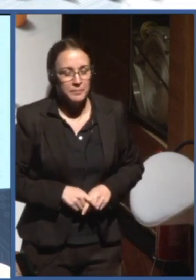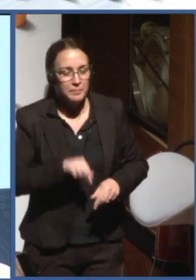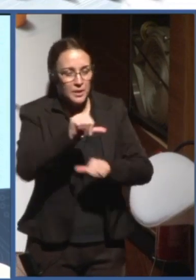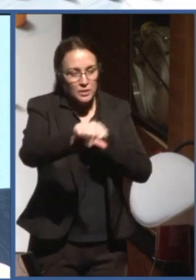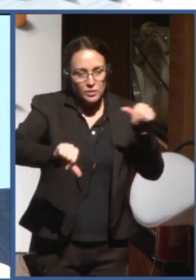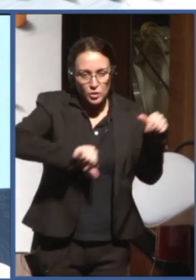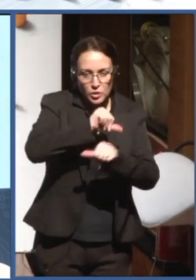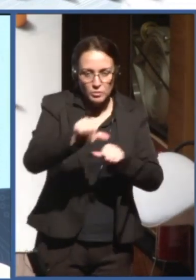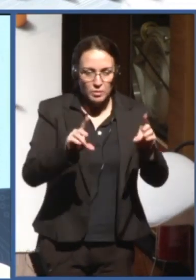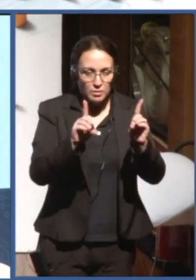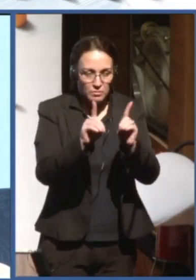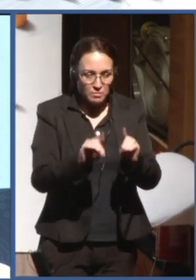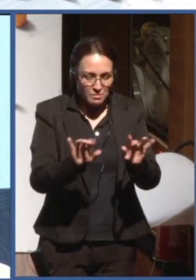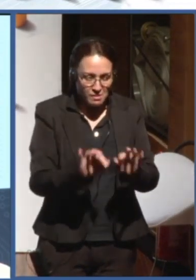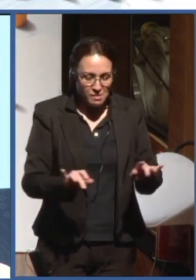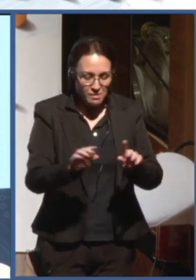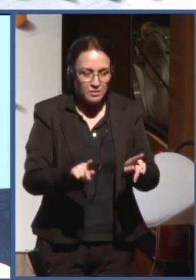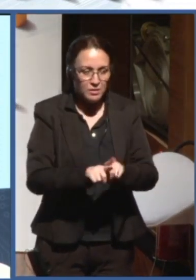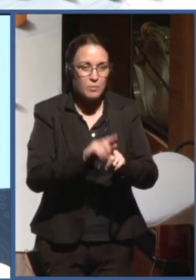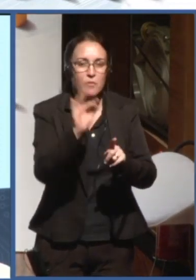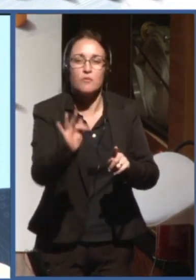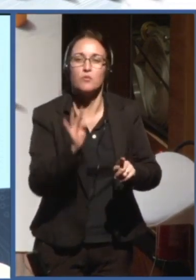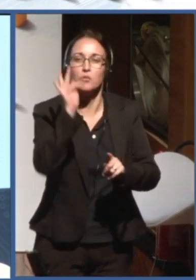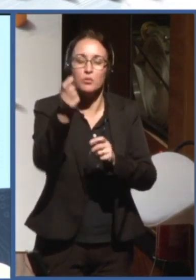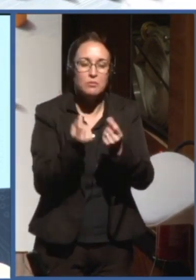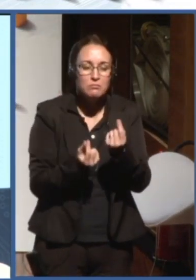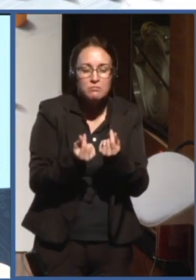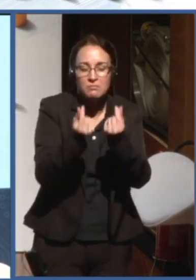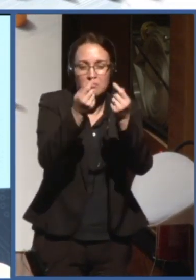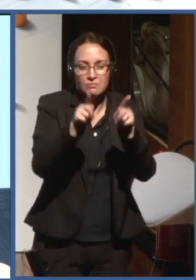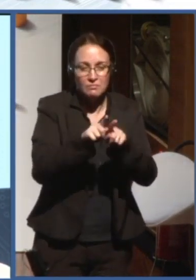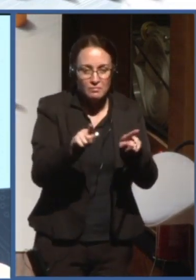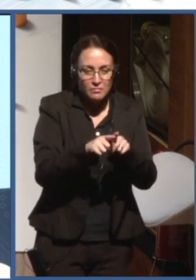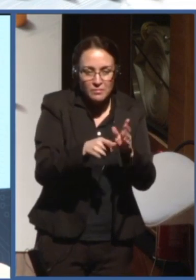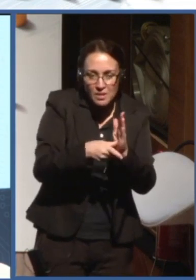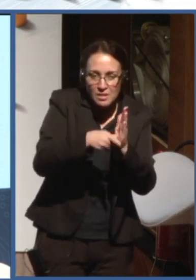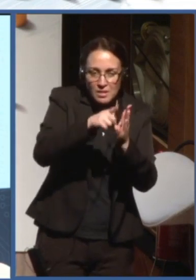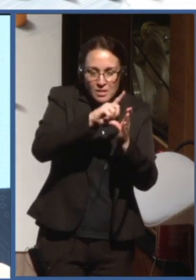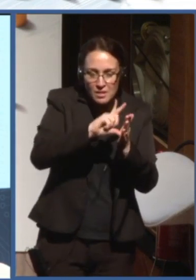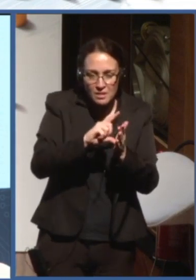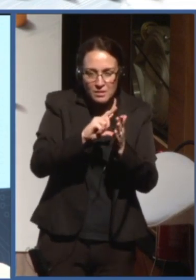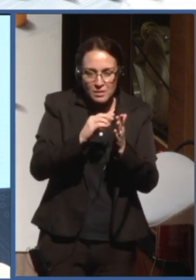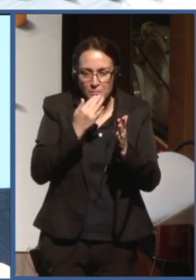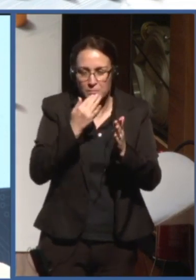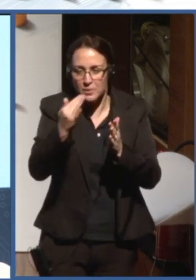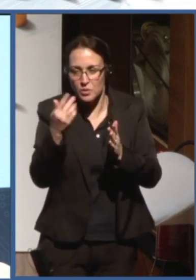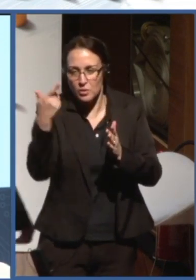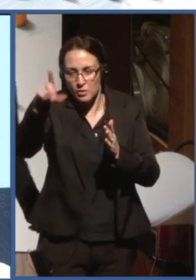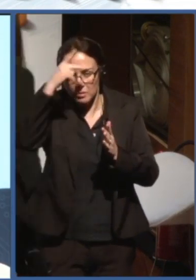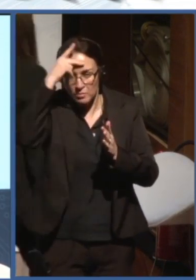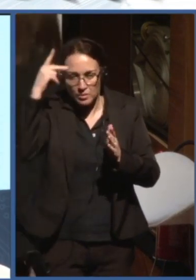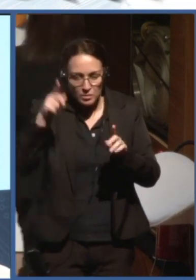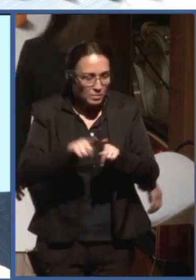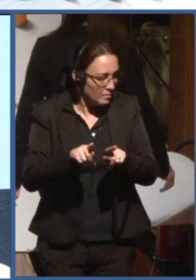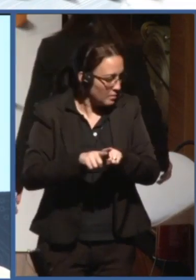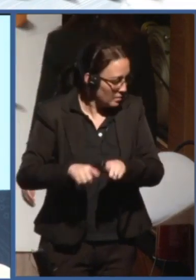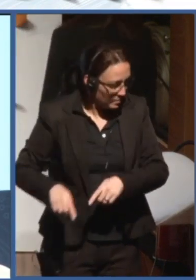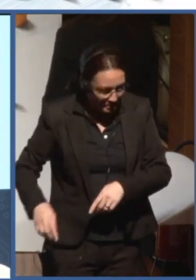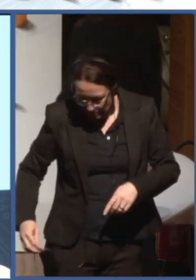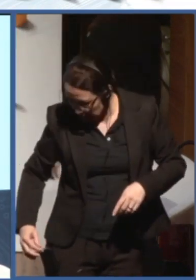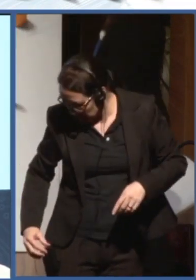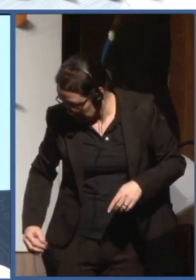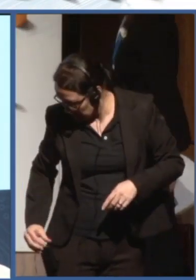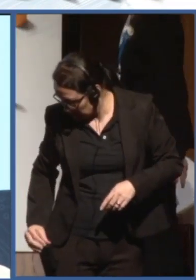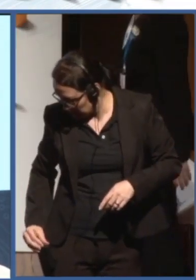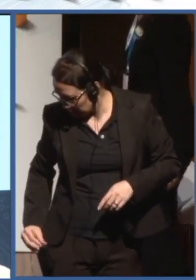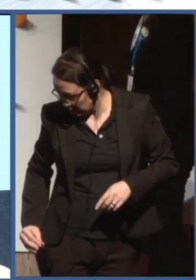passing the floor to our next and first keynote very quickly would like to hear from munir majhubi as it concerns the link